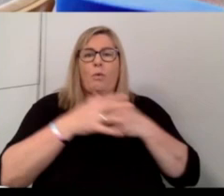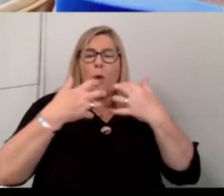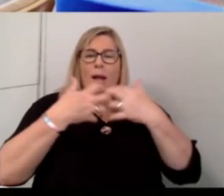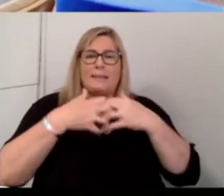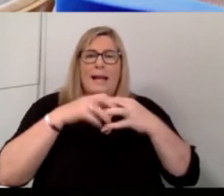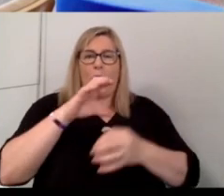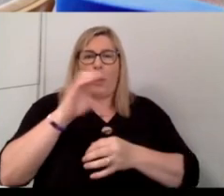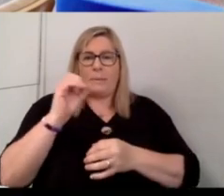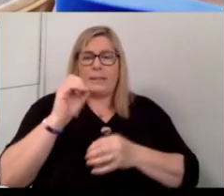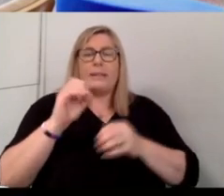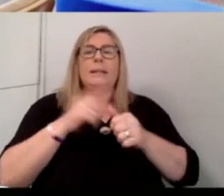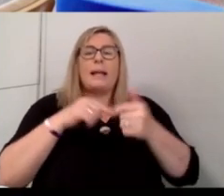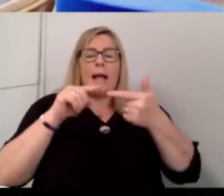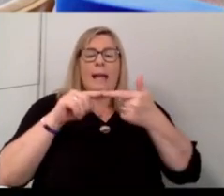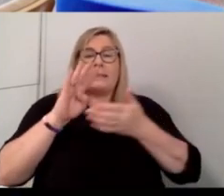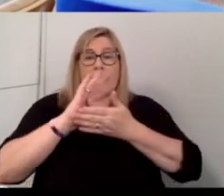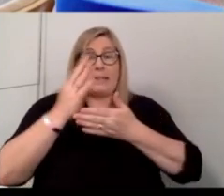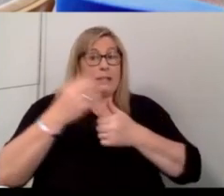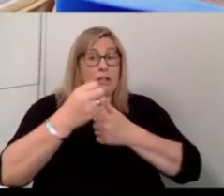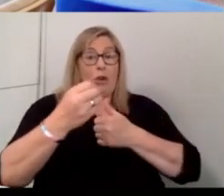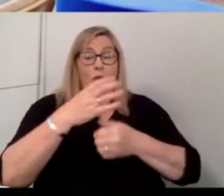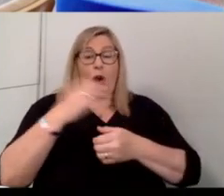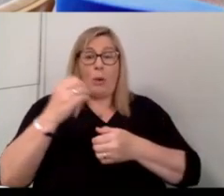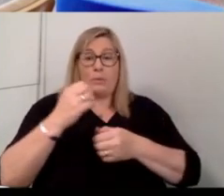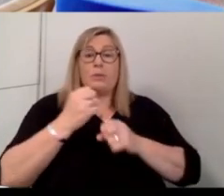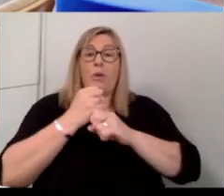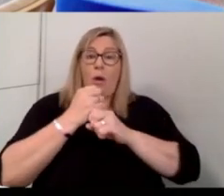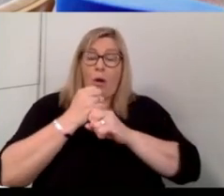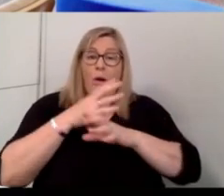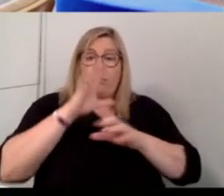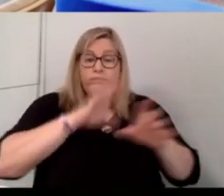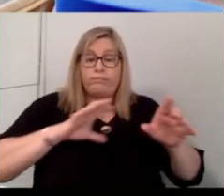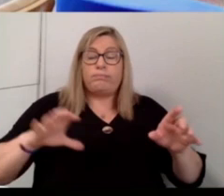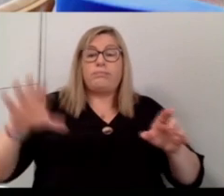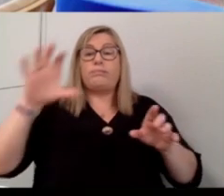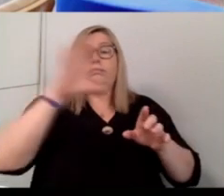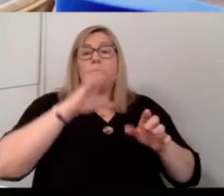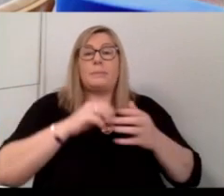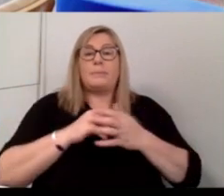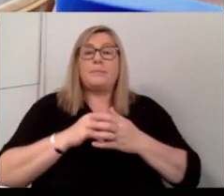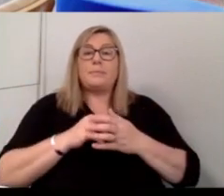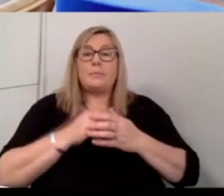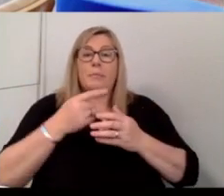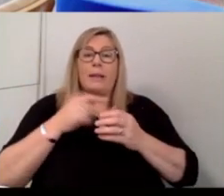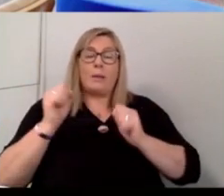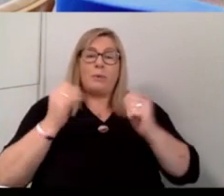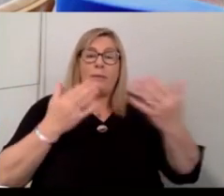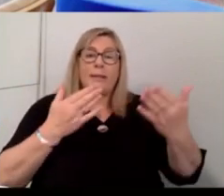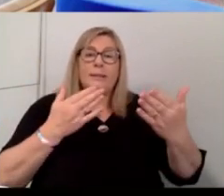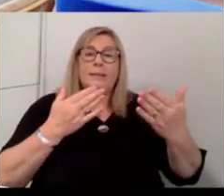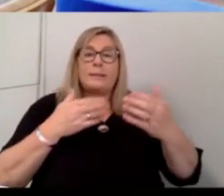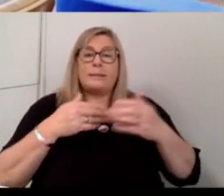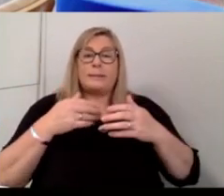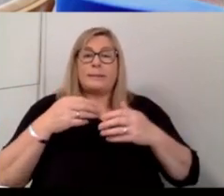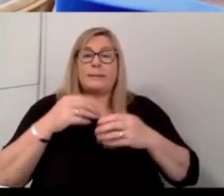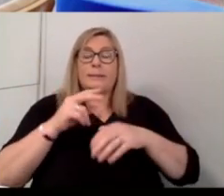along with 19 other companies based at Ormobarks. And it, as well as providing mentoring